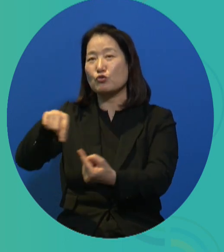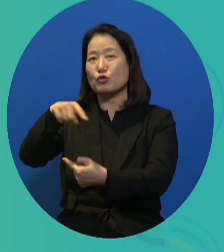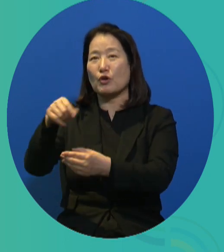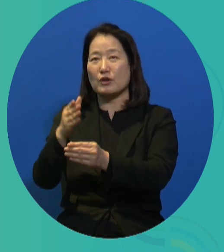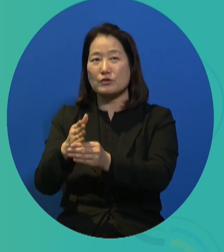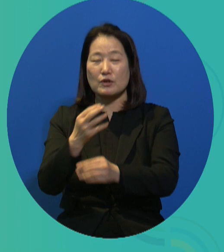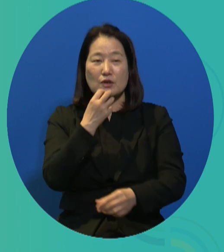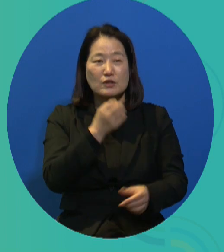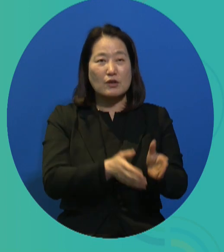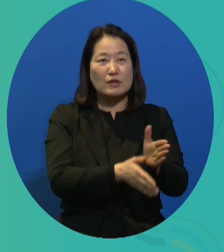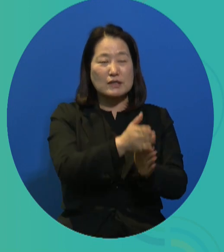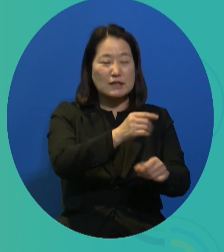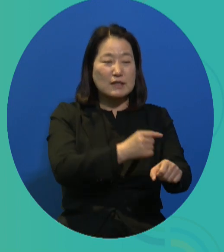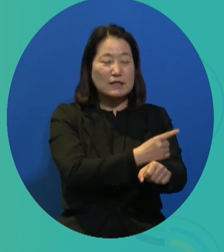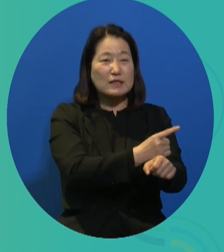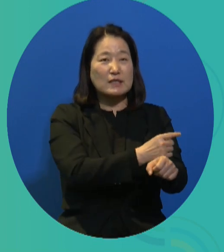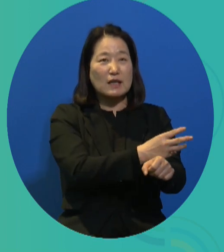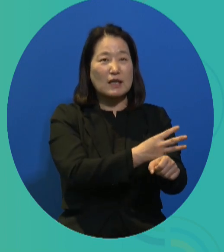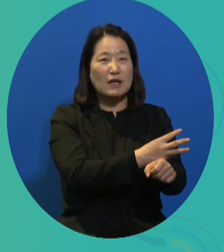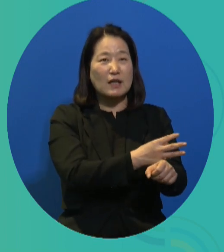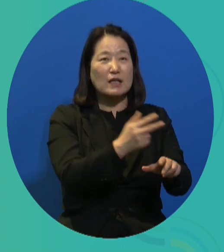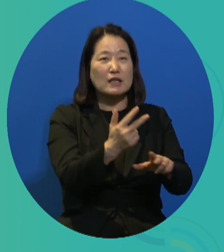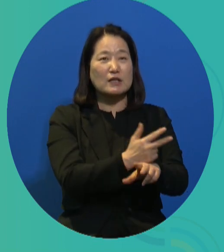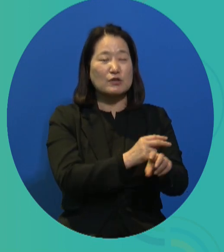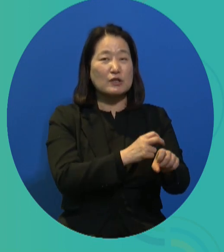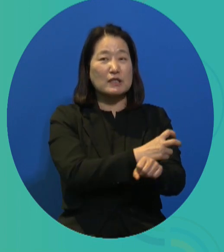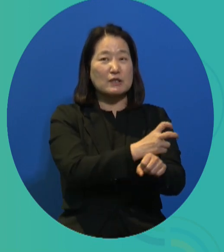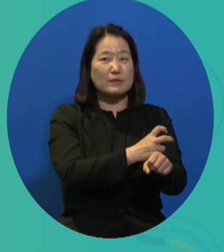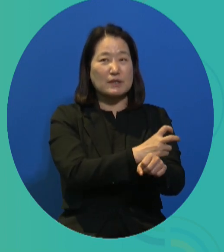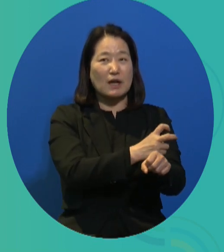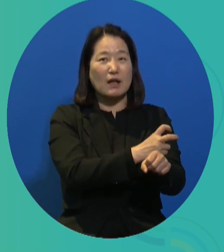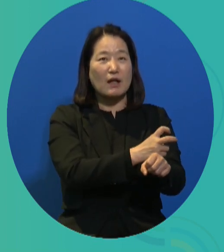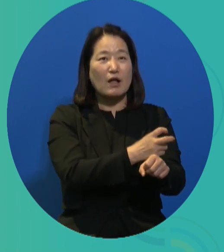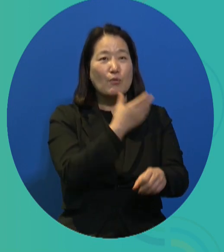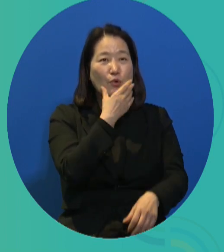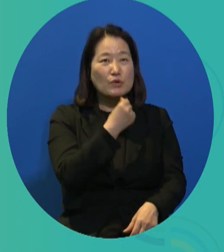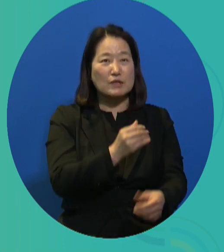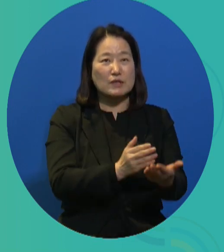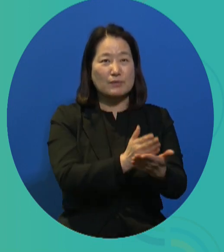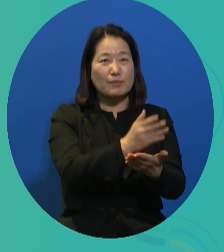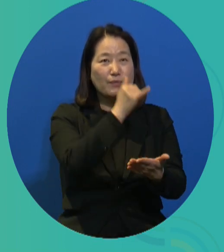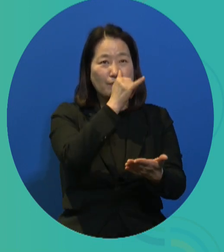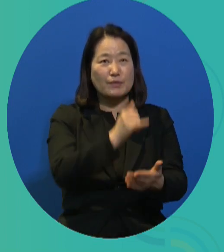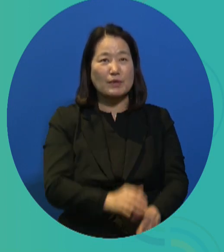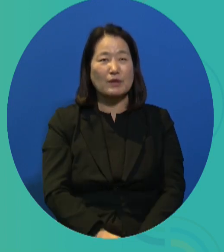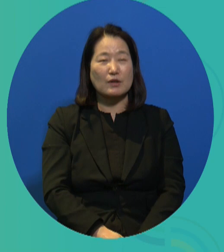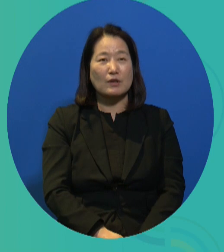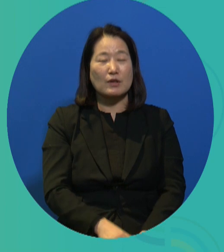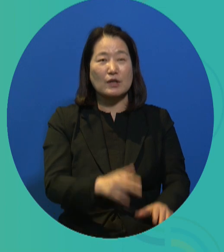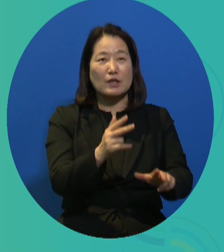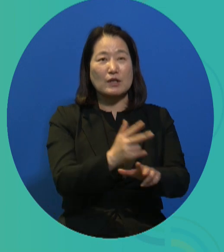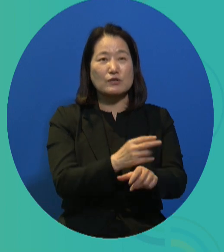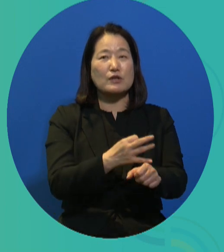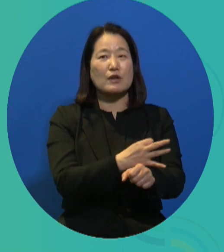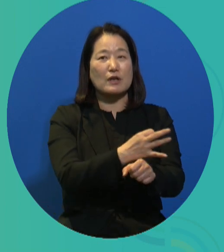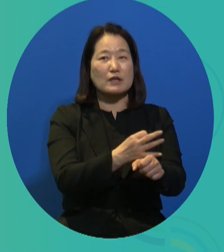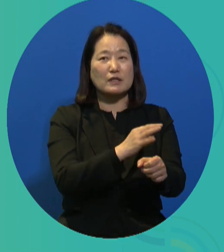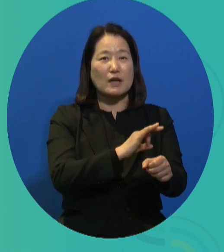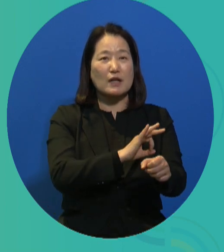hours a week and 14 hours a week. So, also has a time-based, so 20 hours